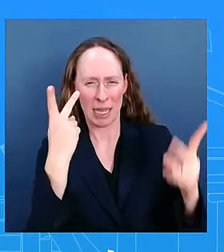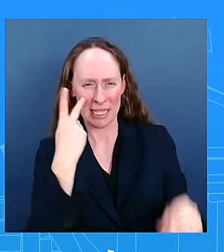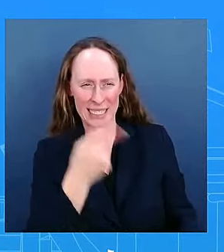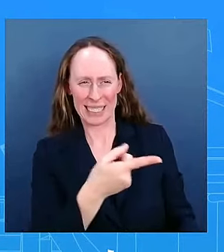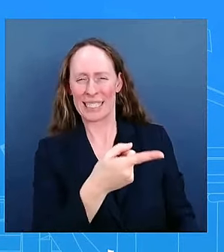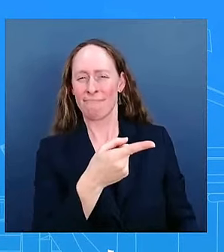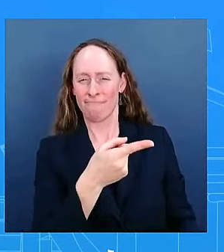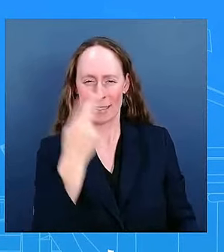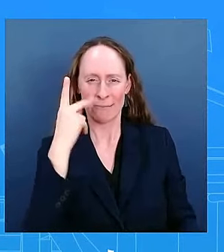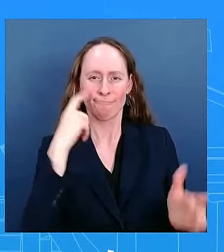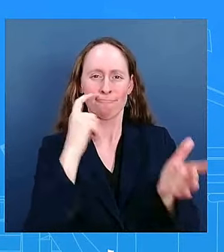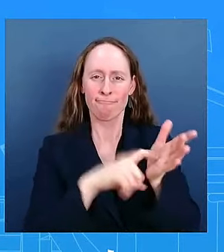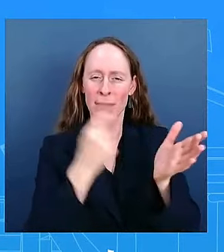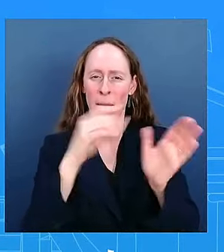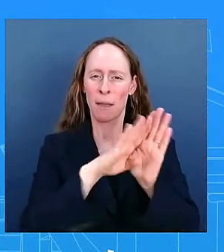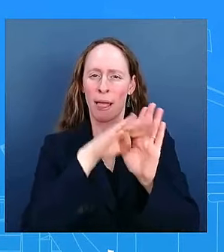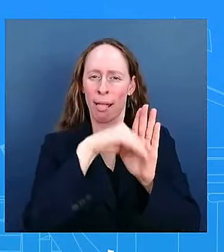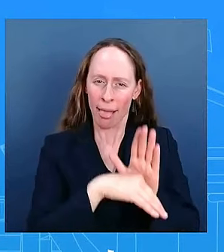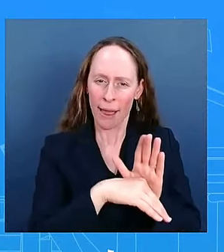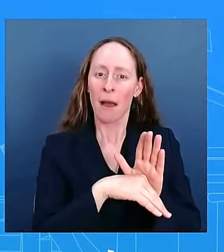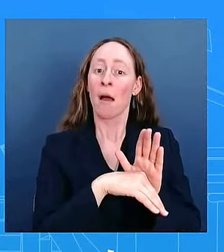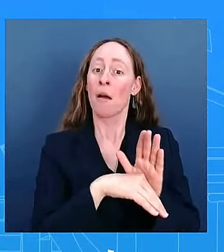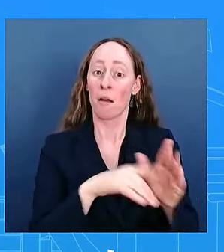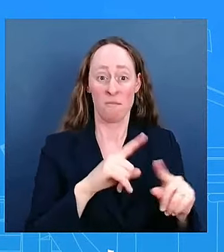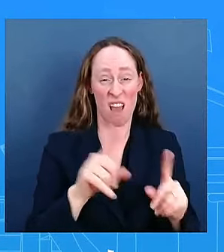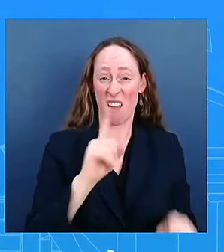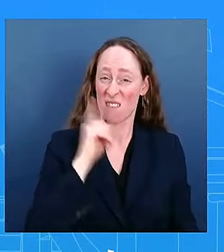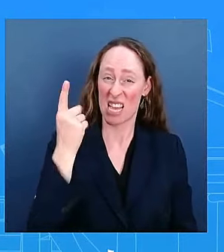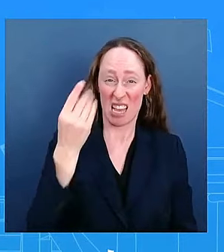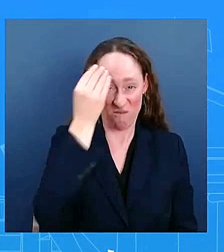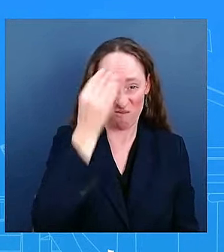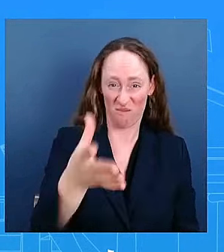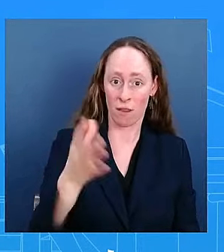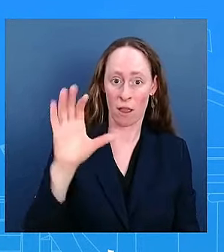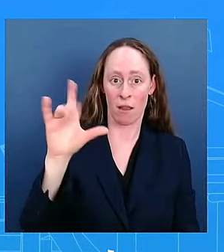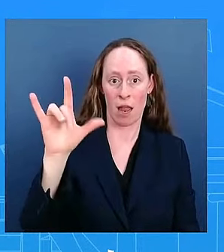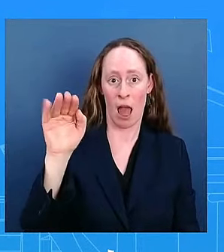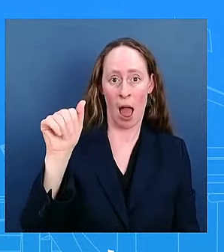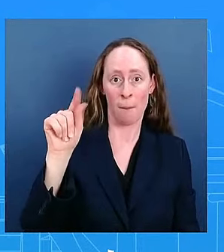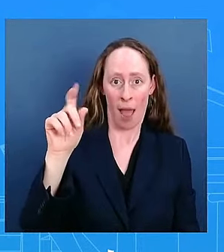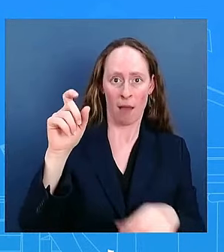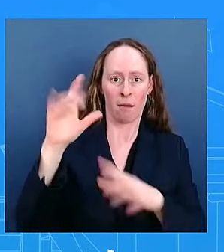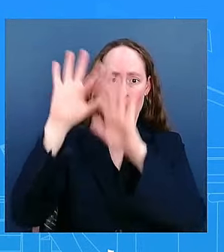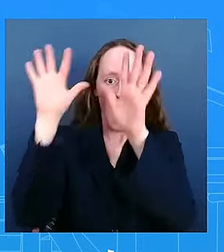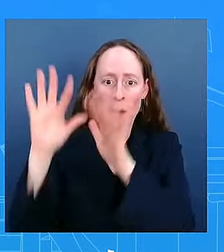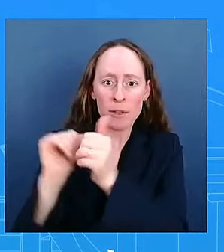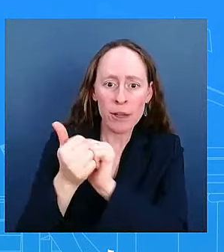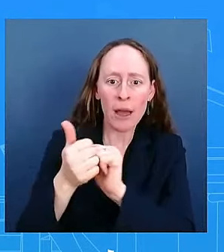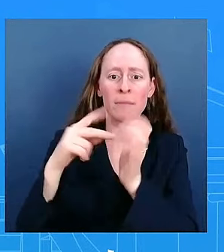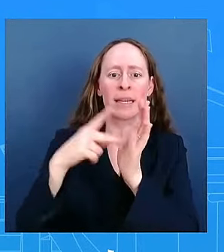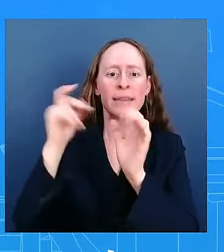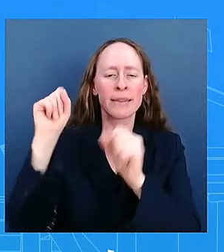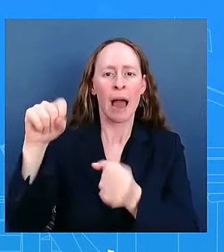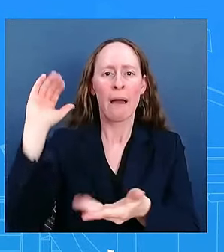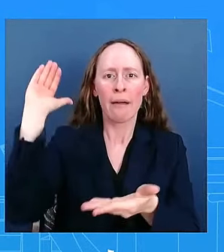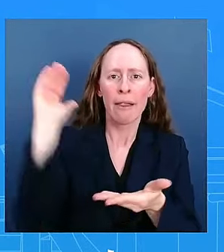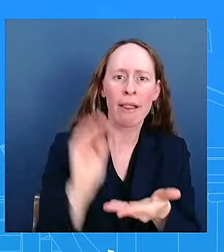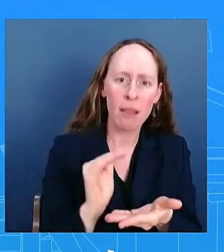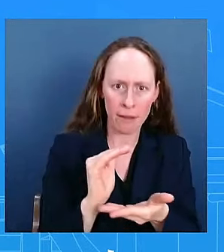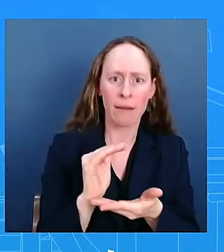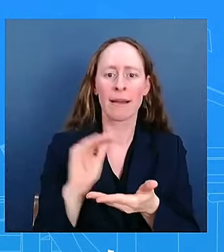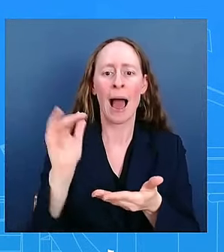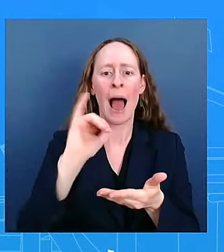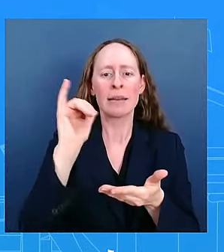employment by as many as 60 000 jobs though unlike the strike estimate this estimate is subject to considerable uncertainty